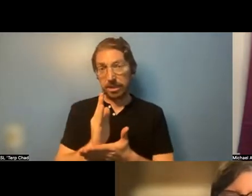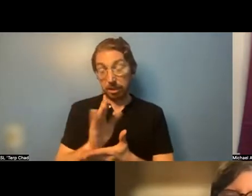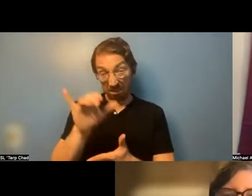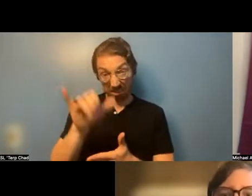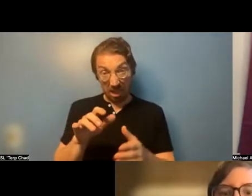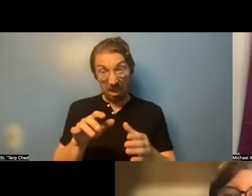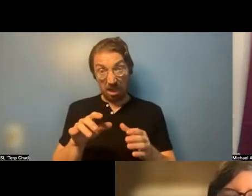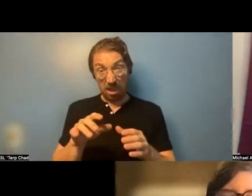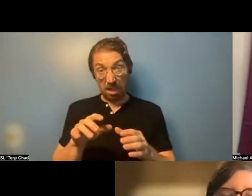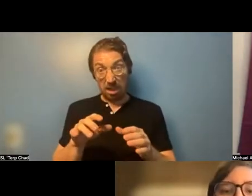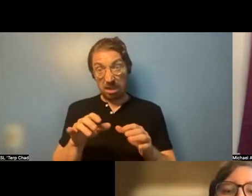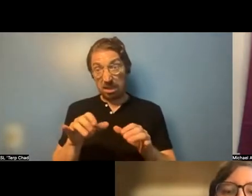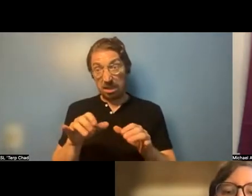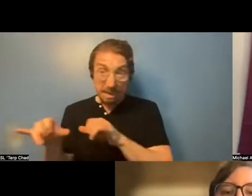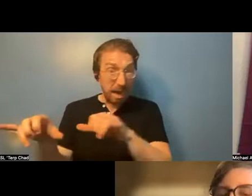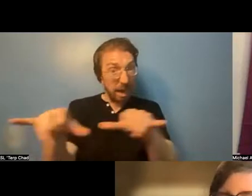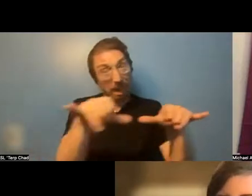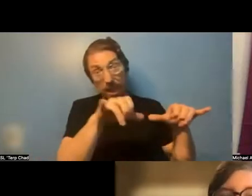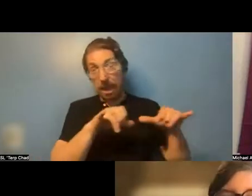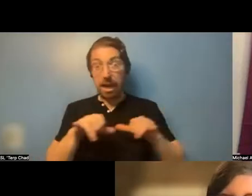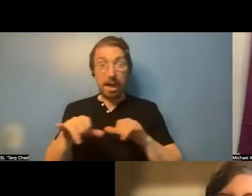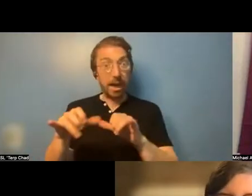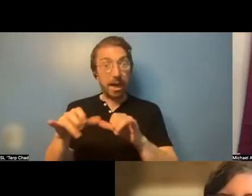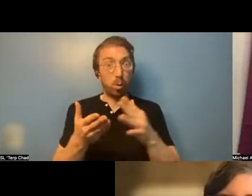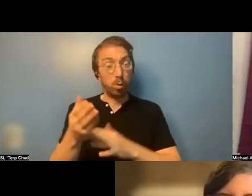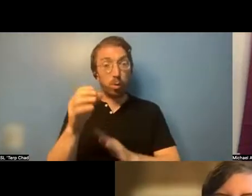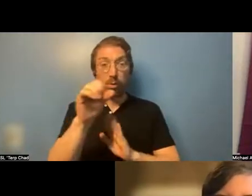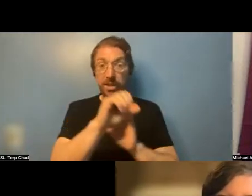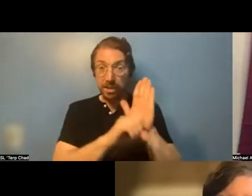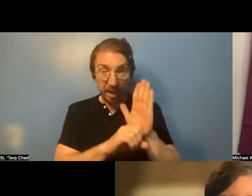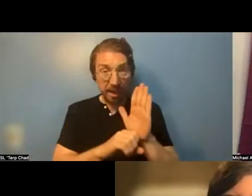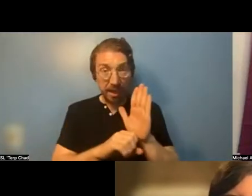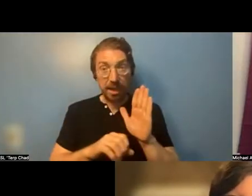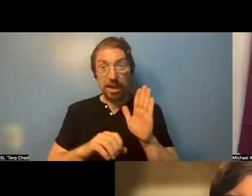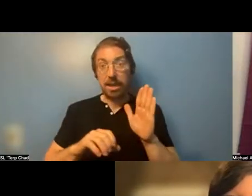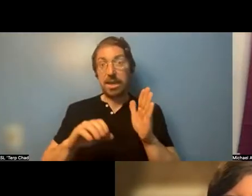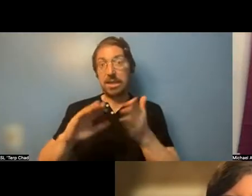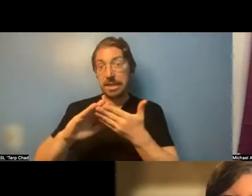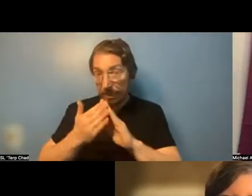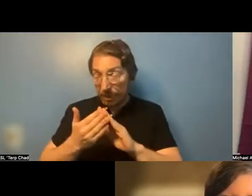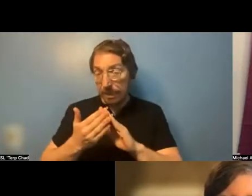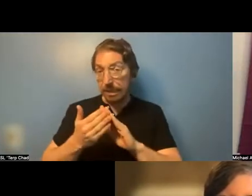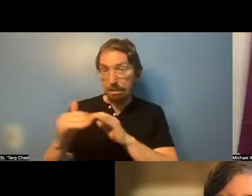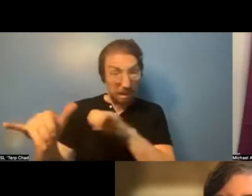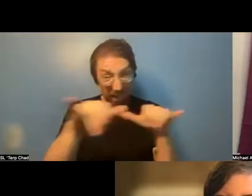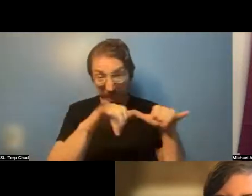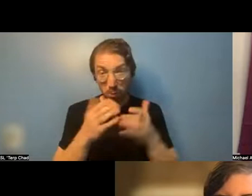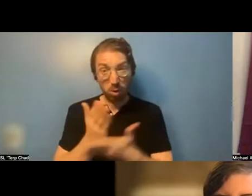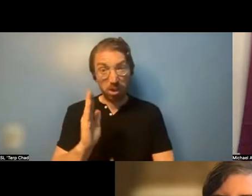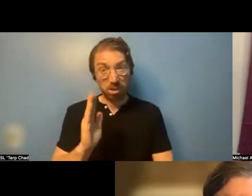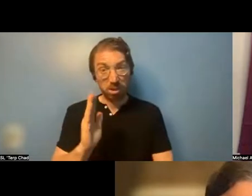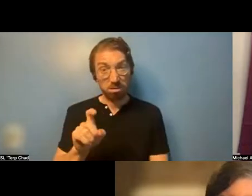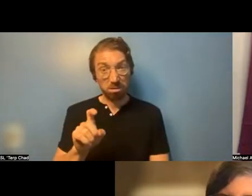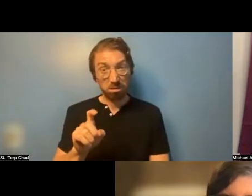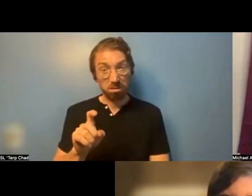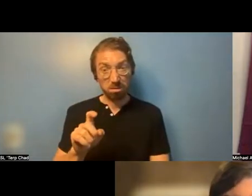counties, or if those rights are different in different areas of New York State. That's a great